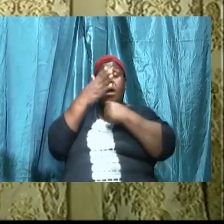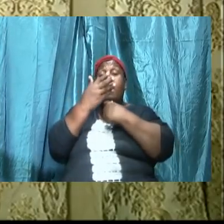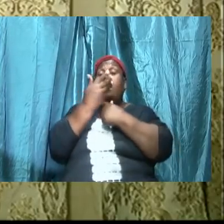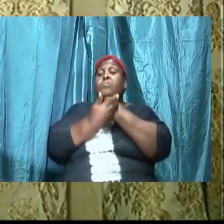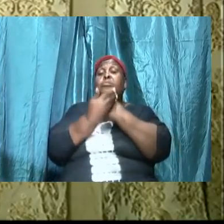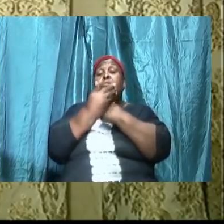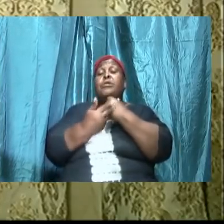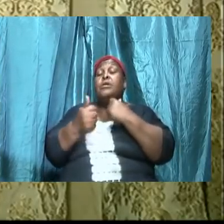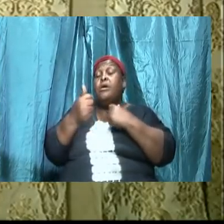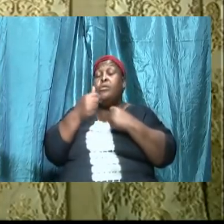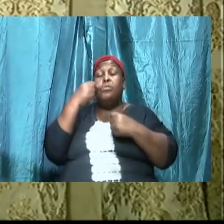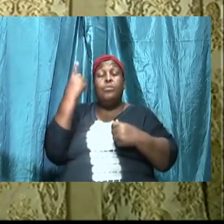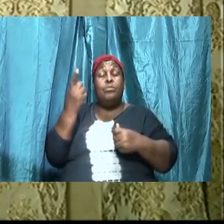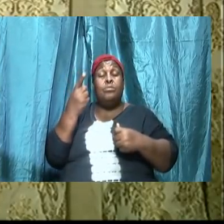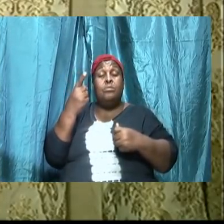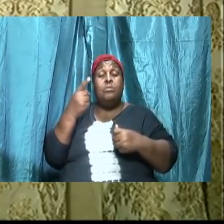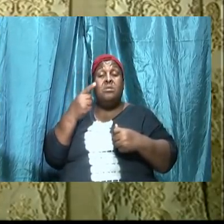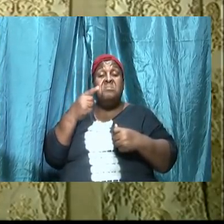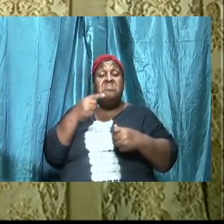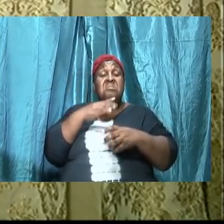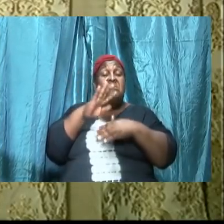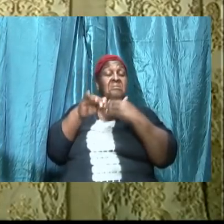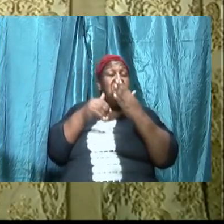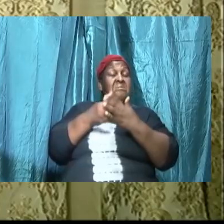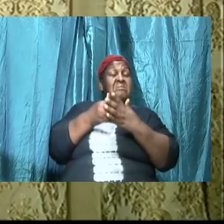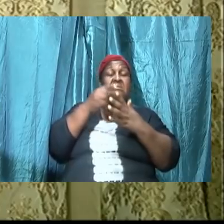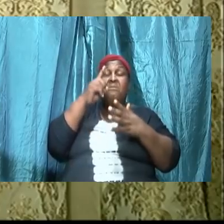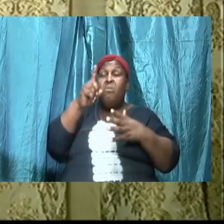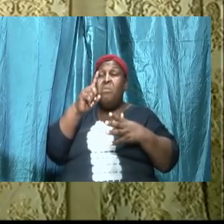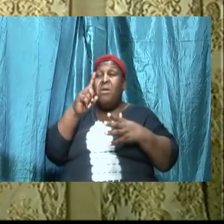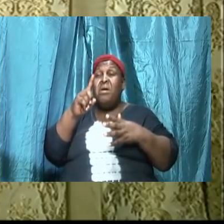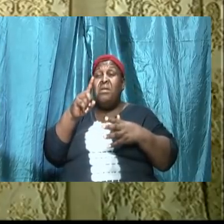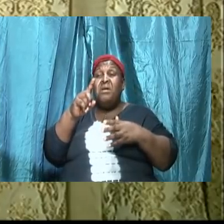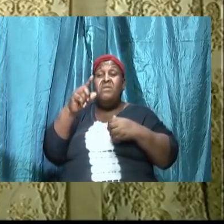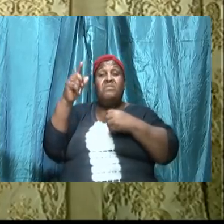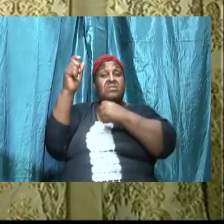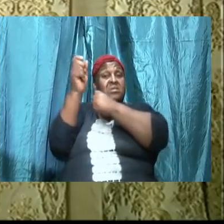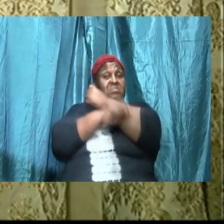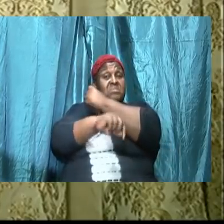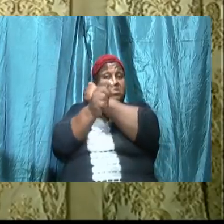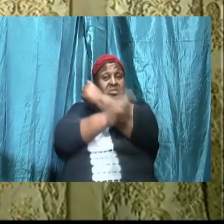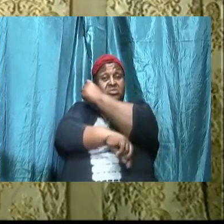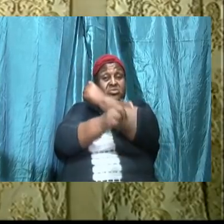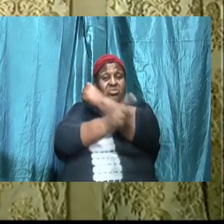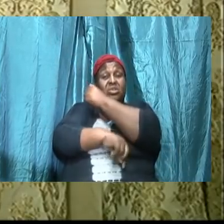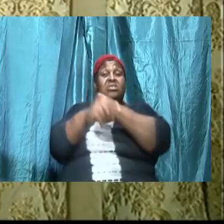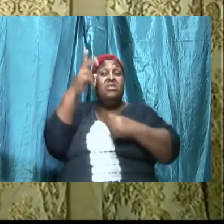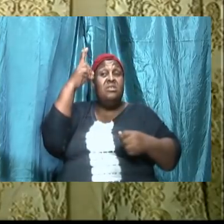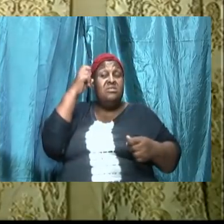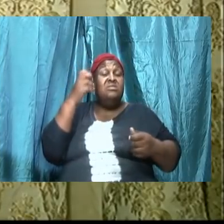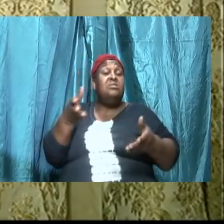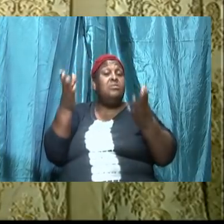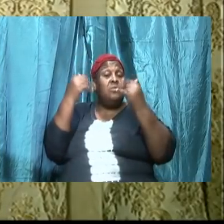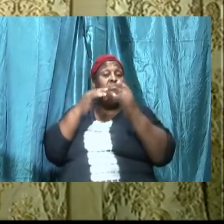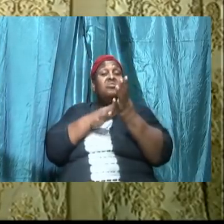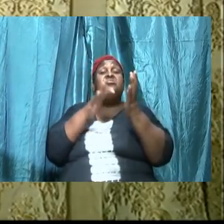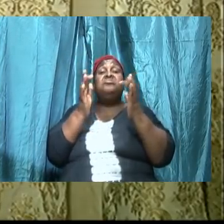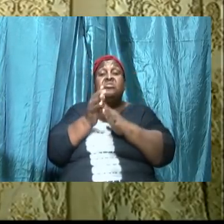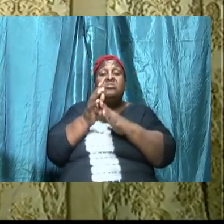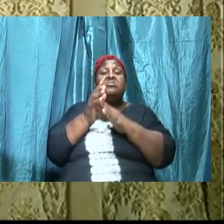temptations that Satan came to Jesus with it was a word